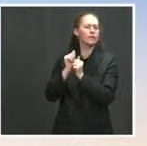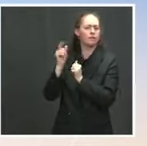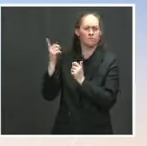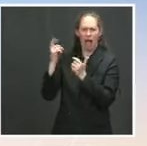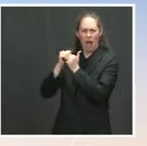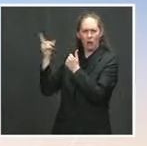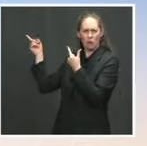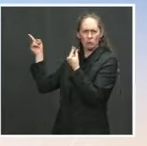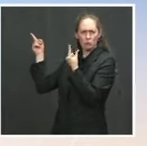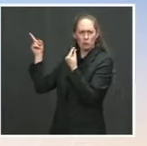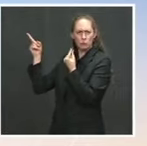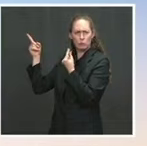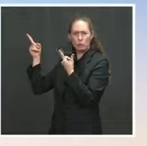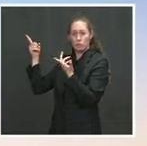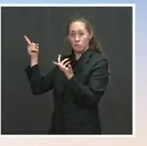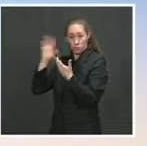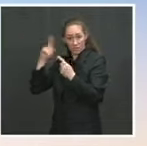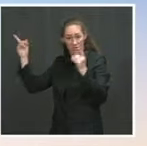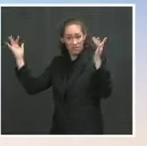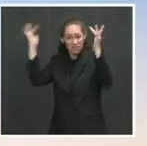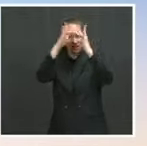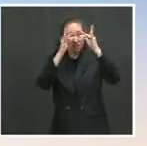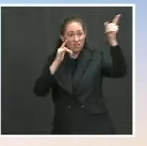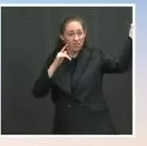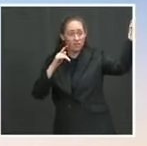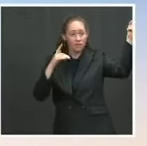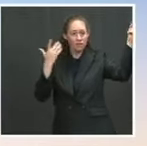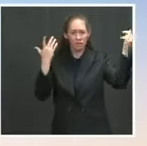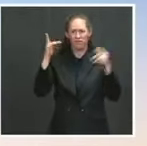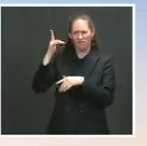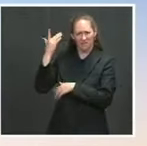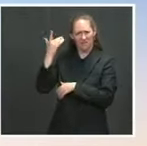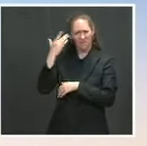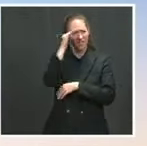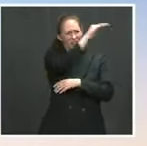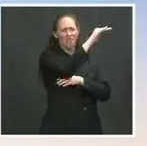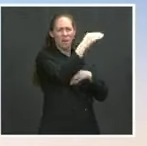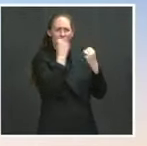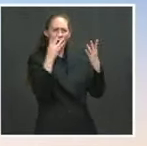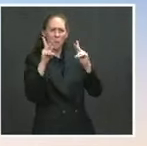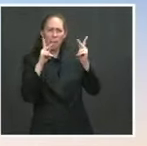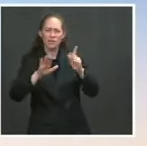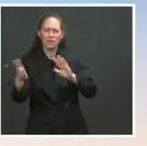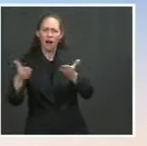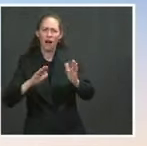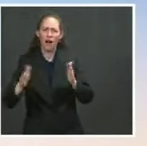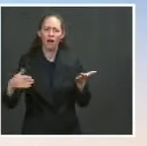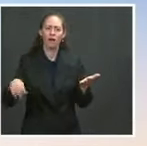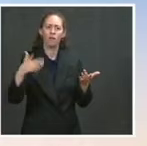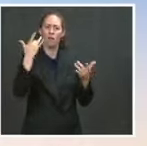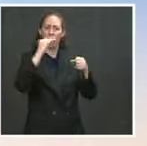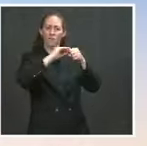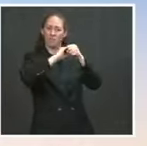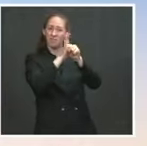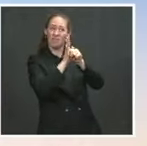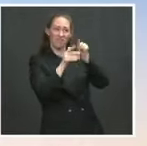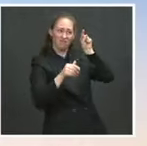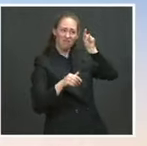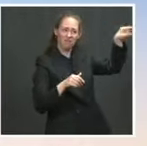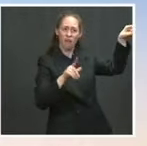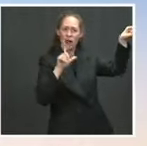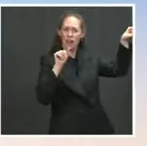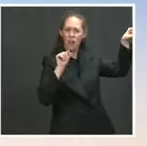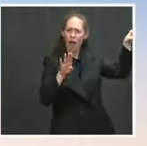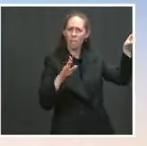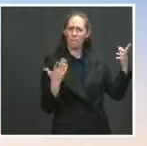this happened, if COVID originated in one of your labs. Let us in. Well, I would say that we have made that call